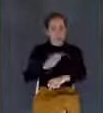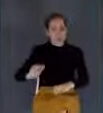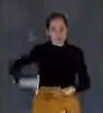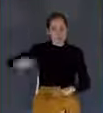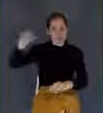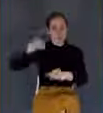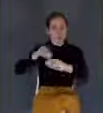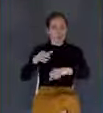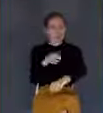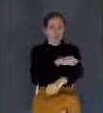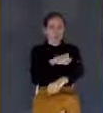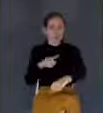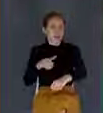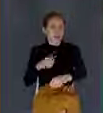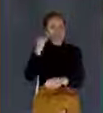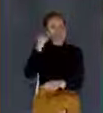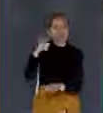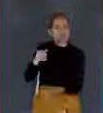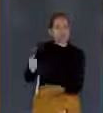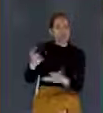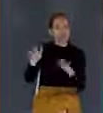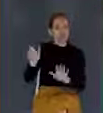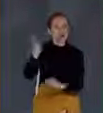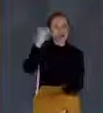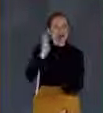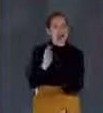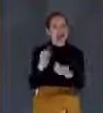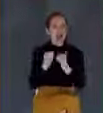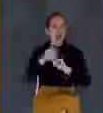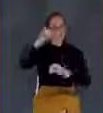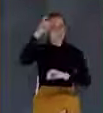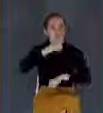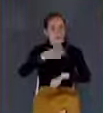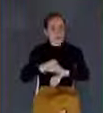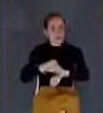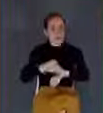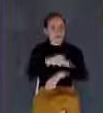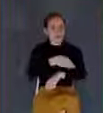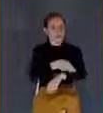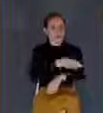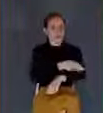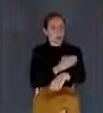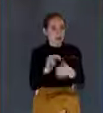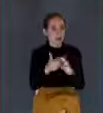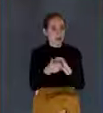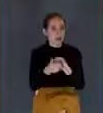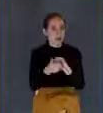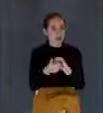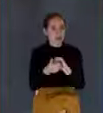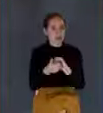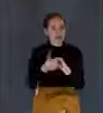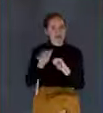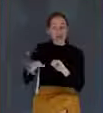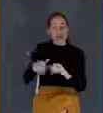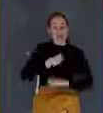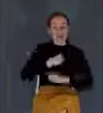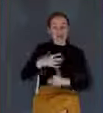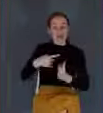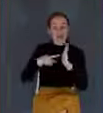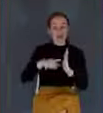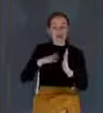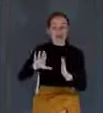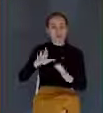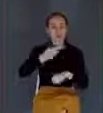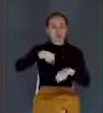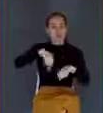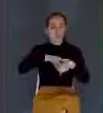If you're God, how do you grow in wisdom? Again, that's an expression of his human nature. Jesus was subject to normal